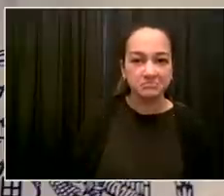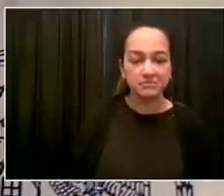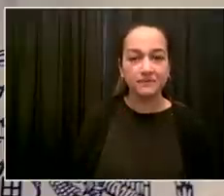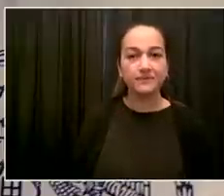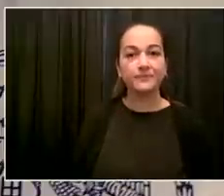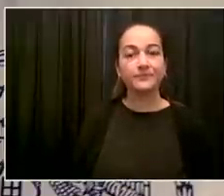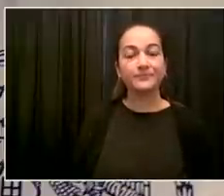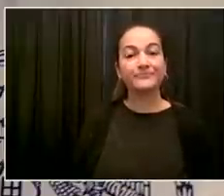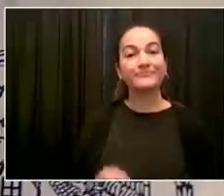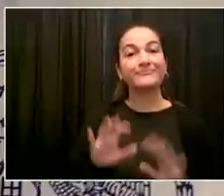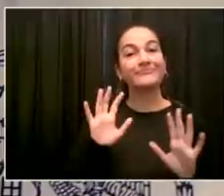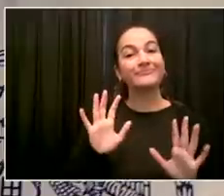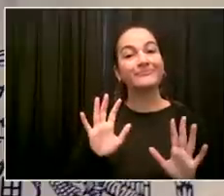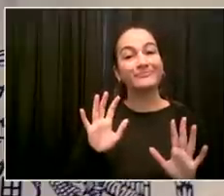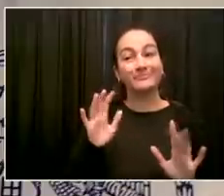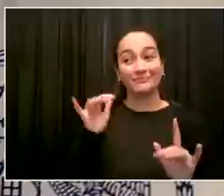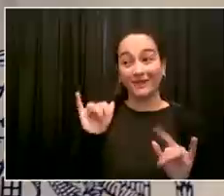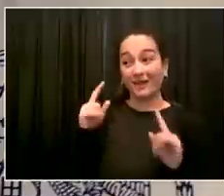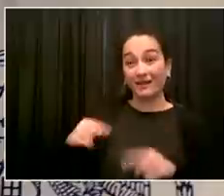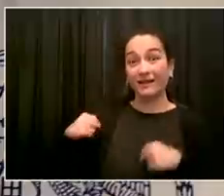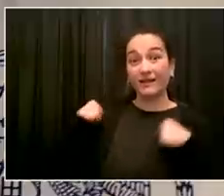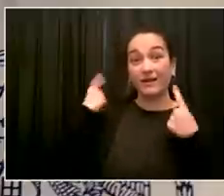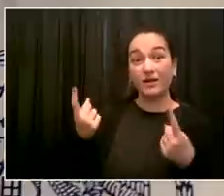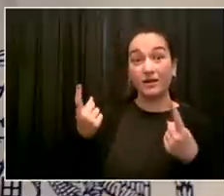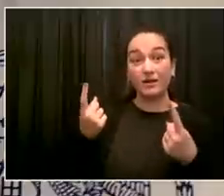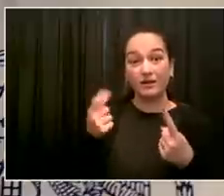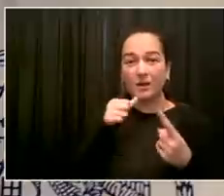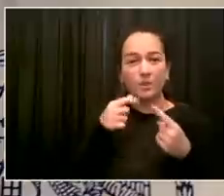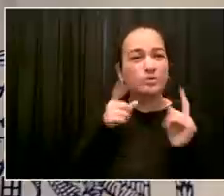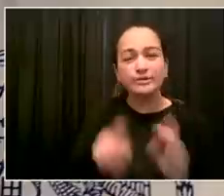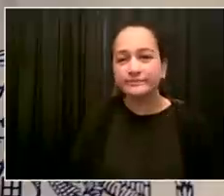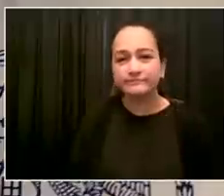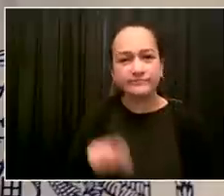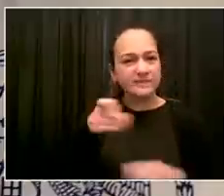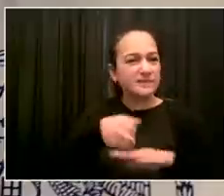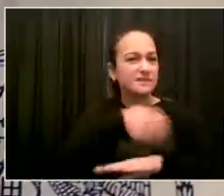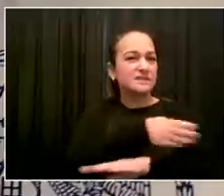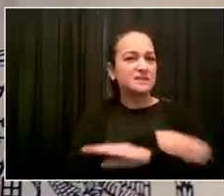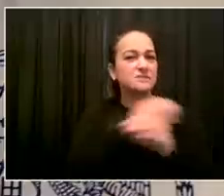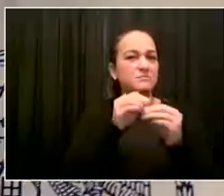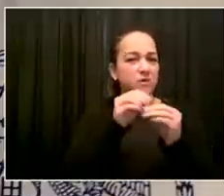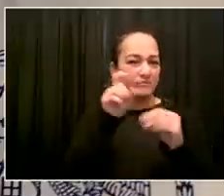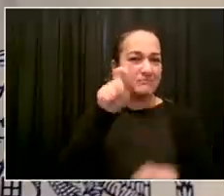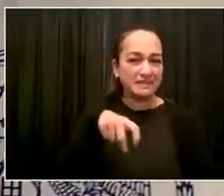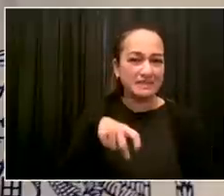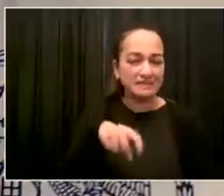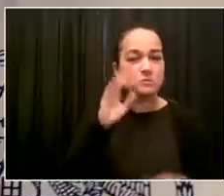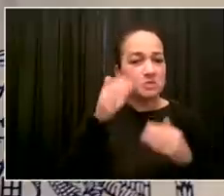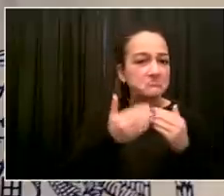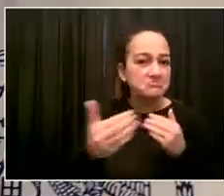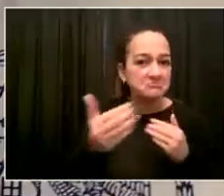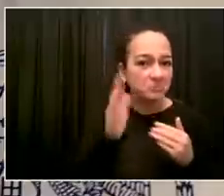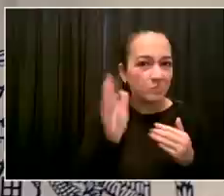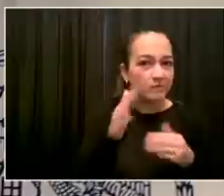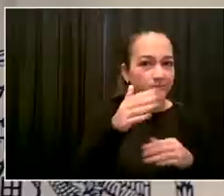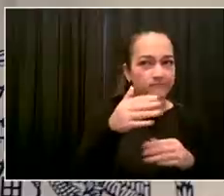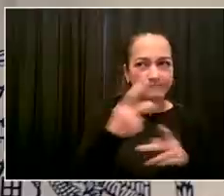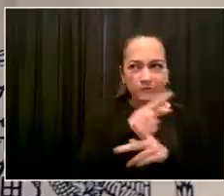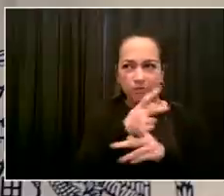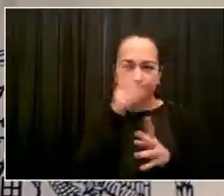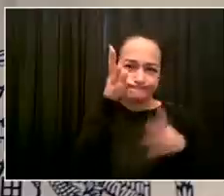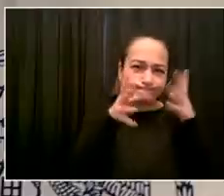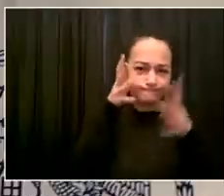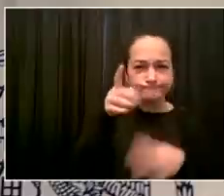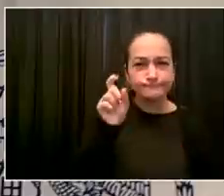approach to how we reach people in their own language, I think that's something we can do. I really do. And I would say just I'll give